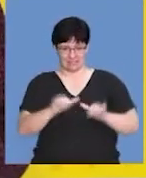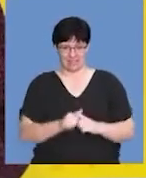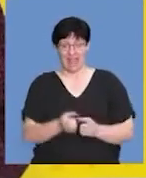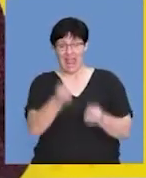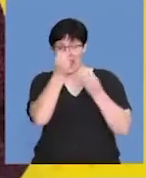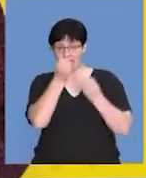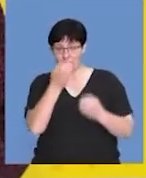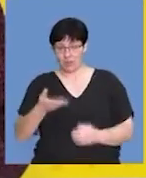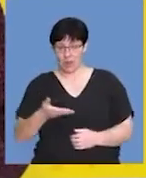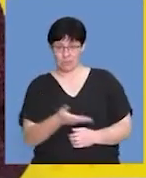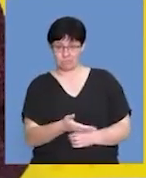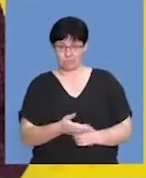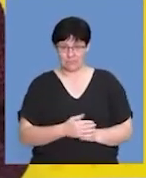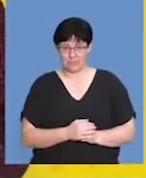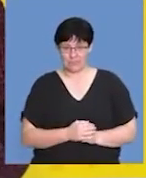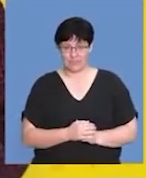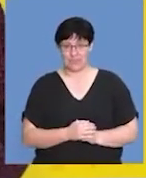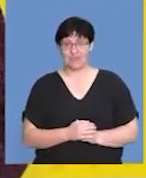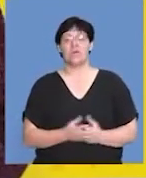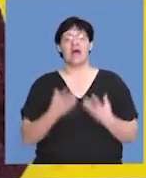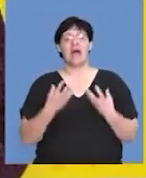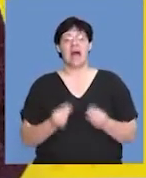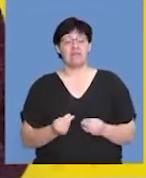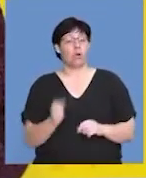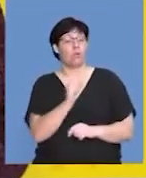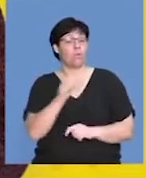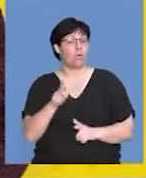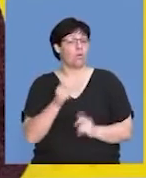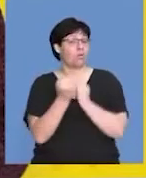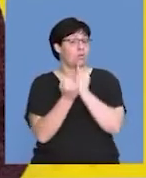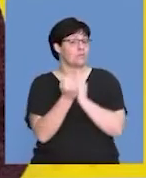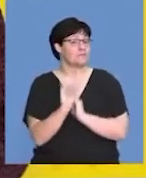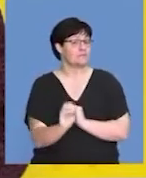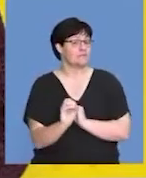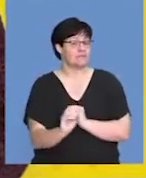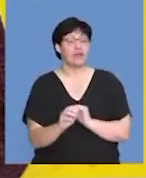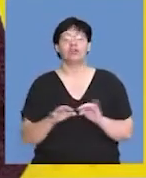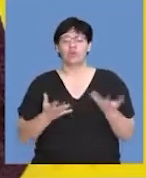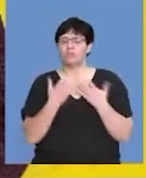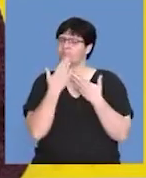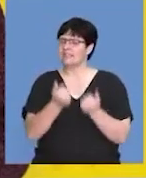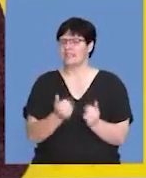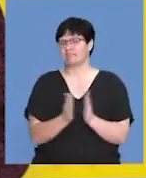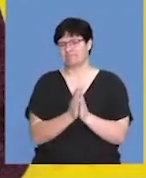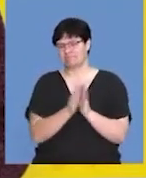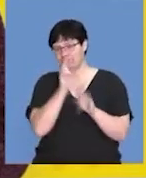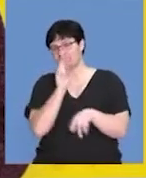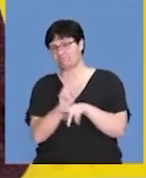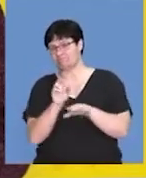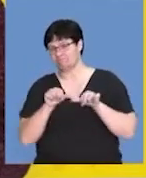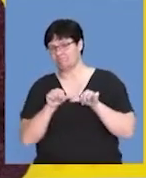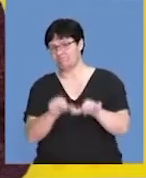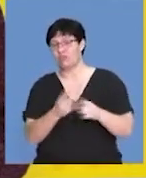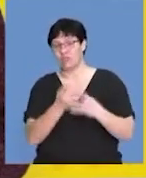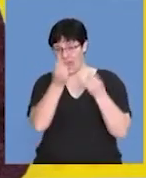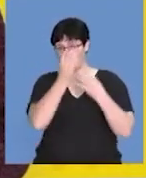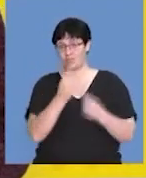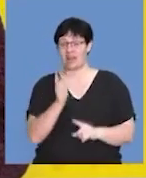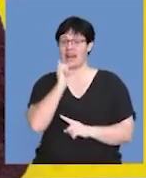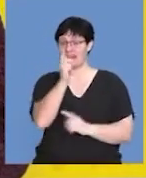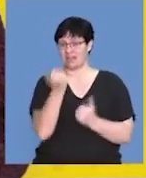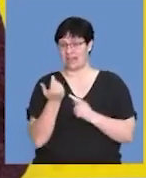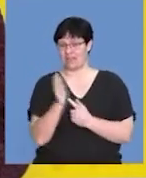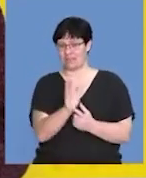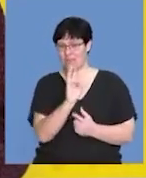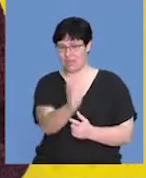The details are all on the screen. We've got a cool competition going on for you guys so please stay tuned to get all of those details later on